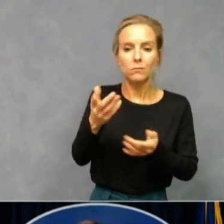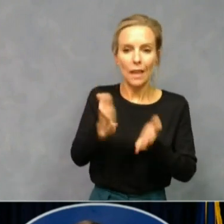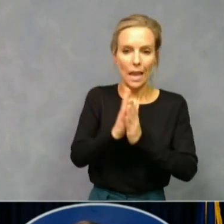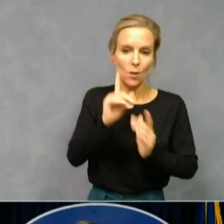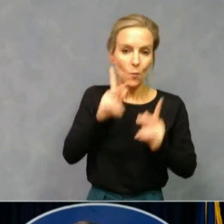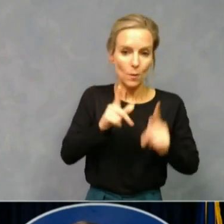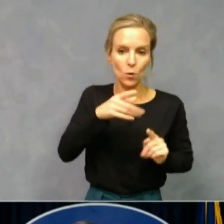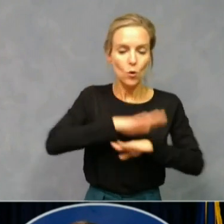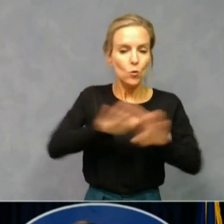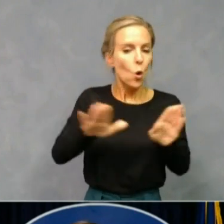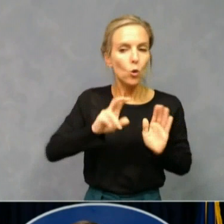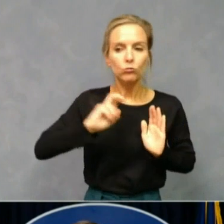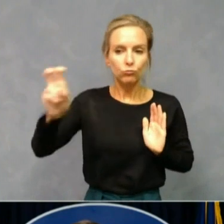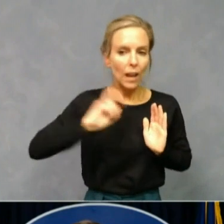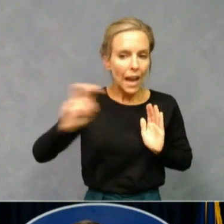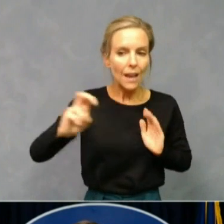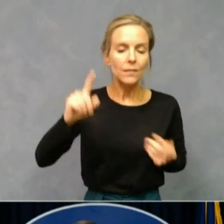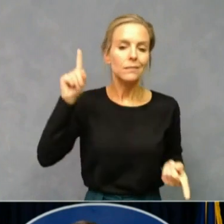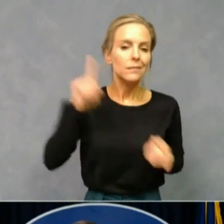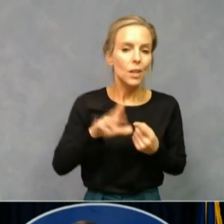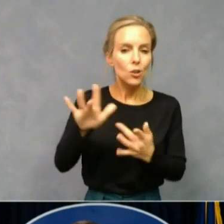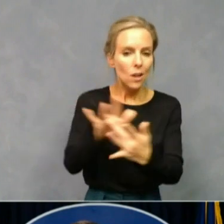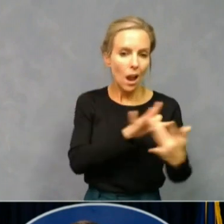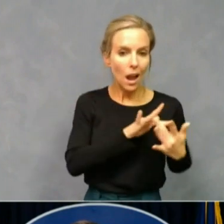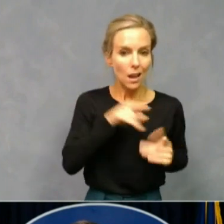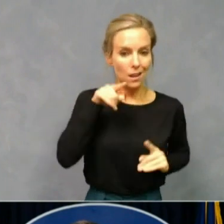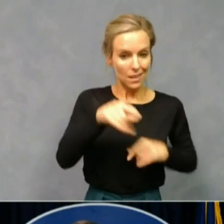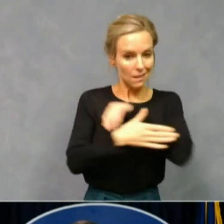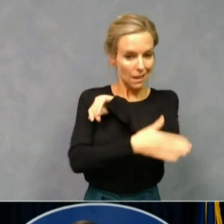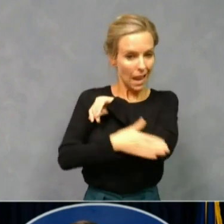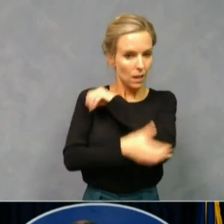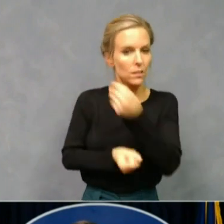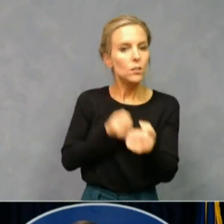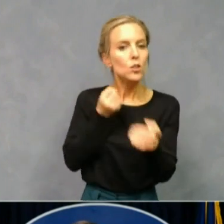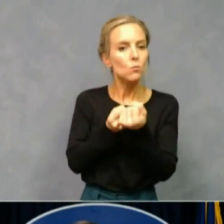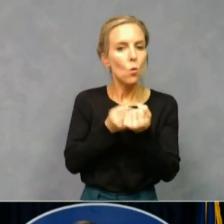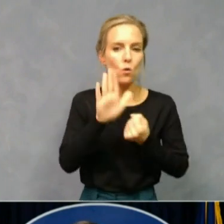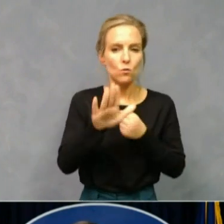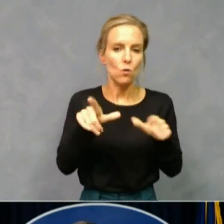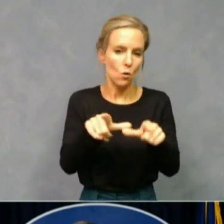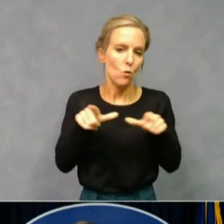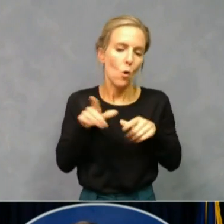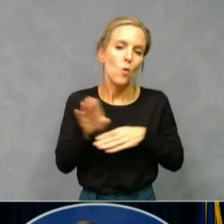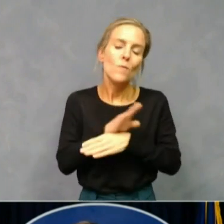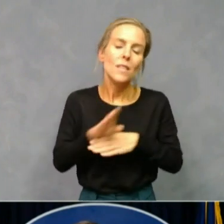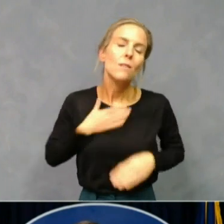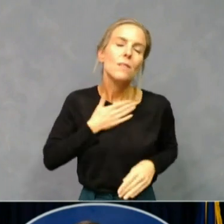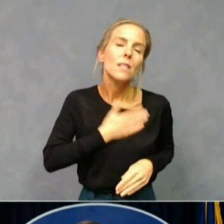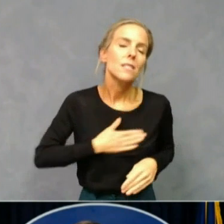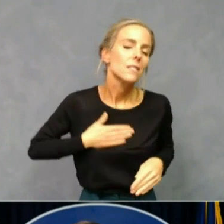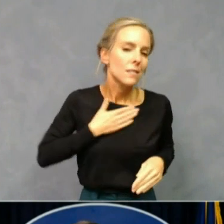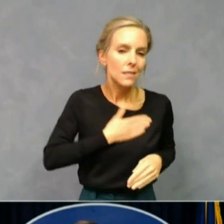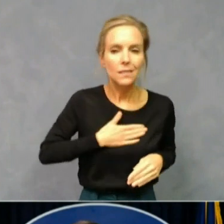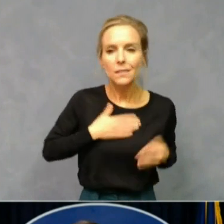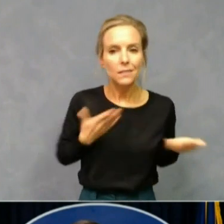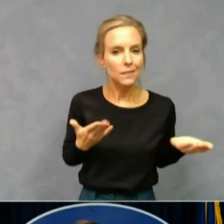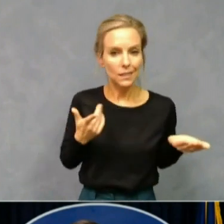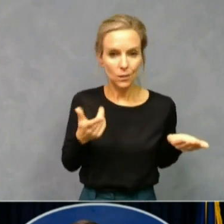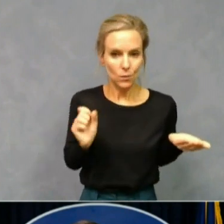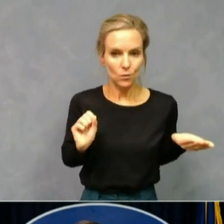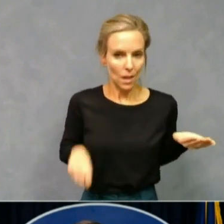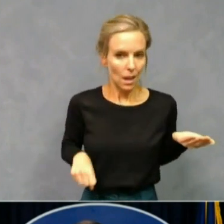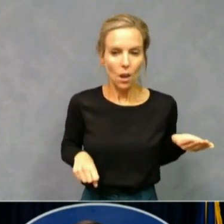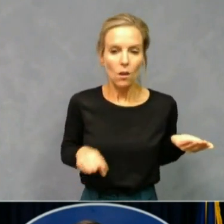contacts. If you're in one of these counties, support your local businesses. Please do it. But as much as you can, order